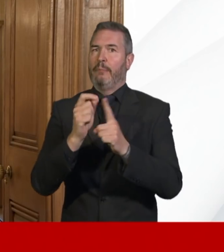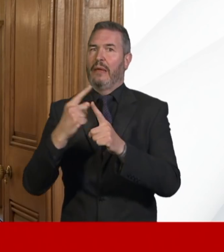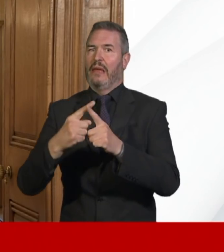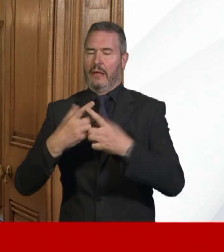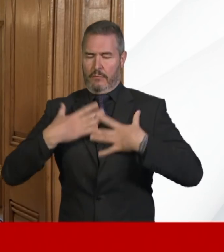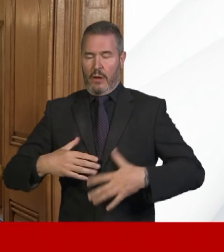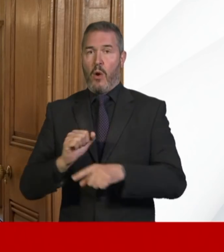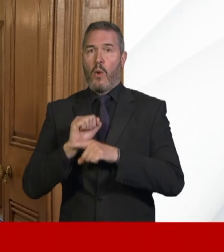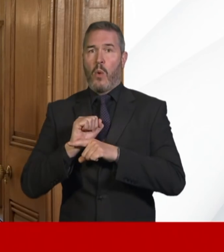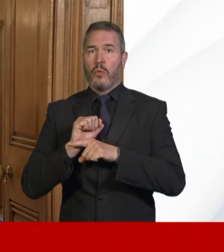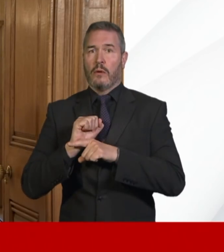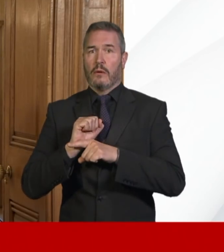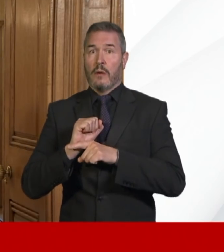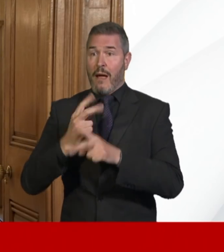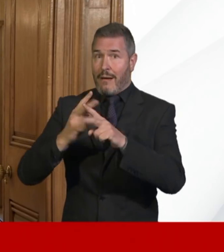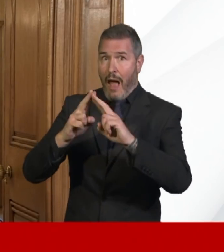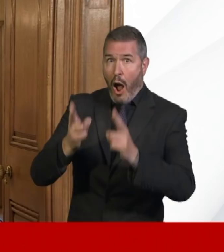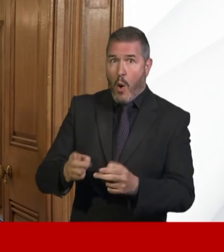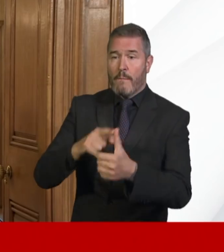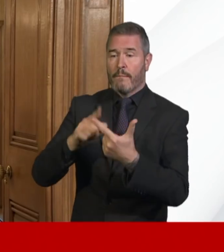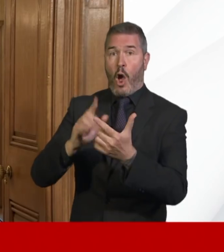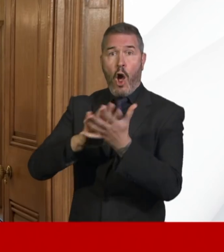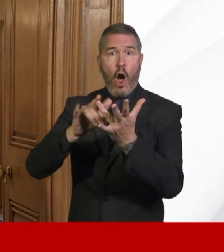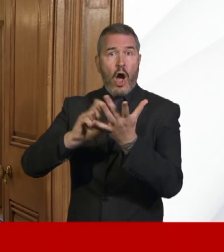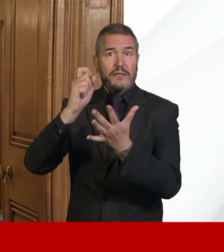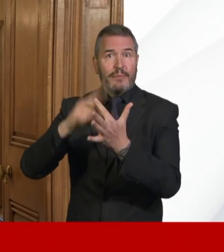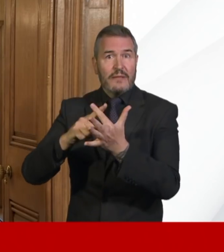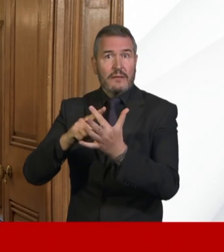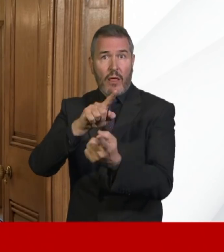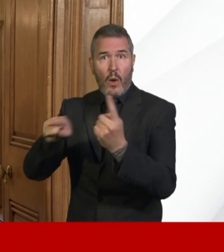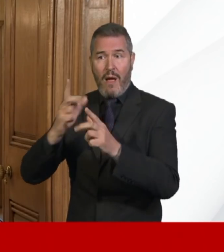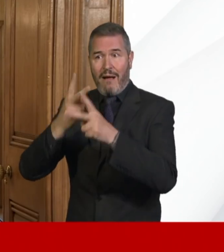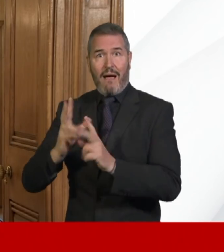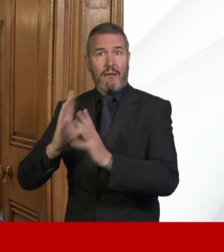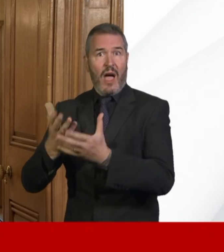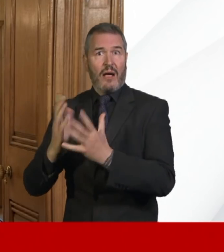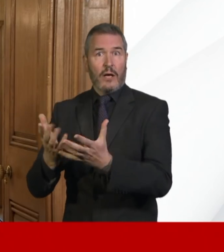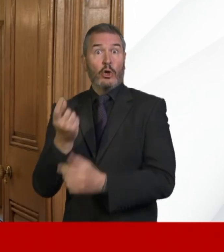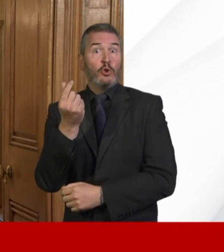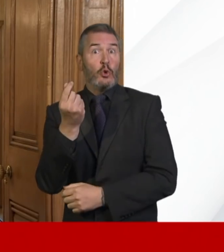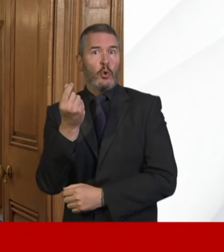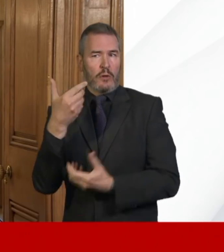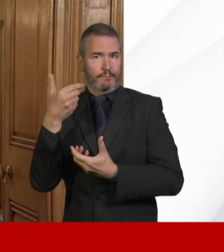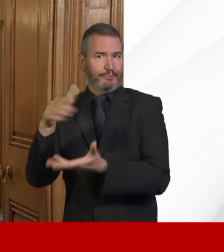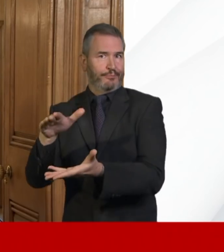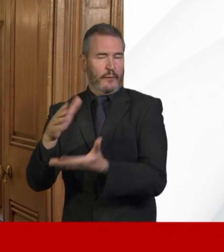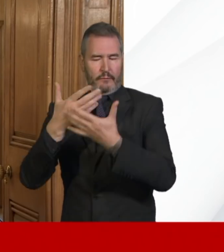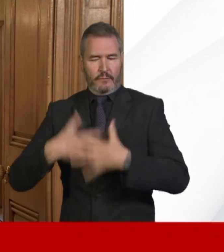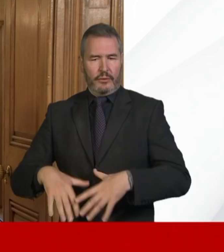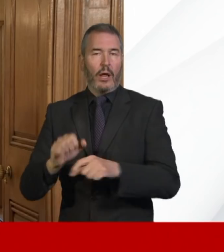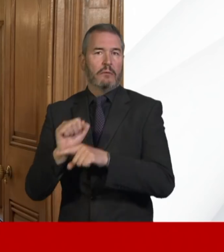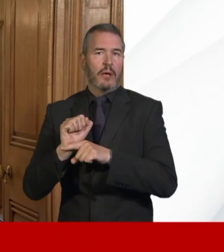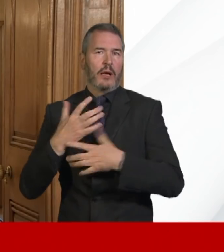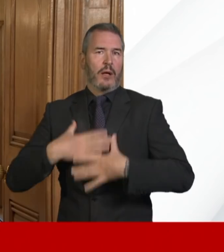All care homes, hospices and home care providers have or will shortly receive a